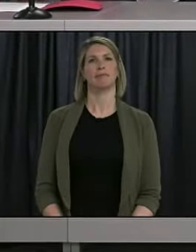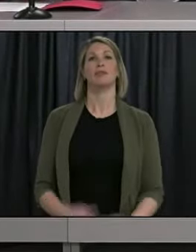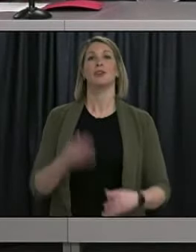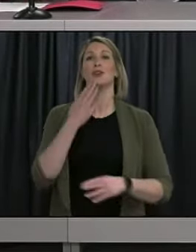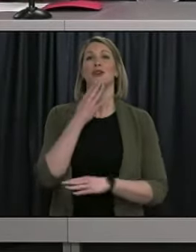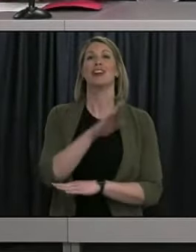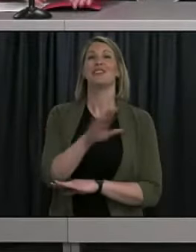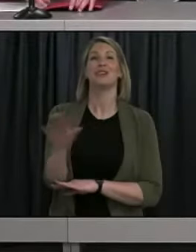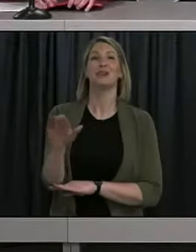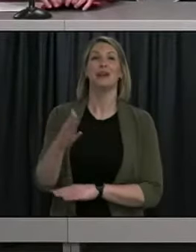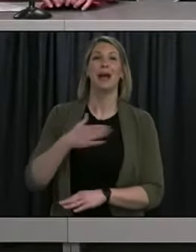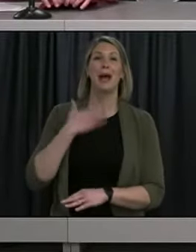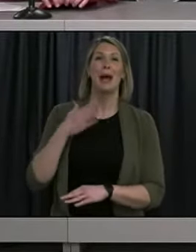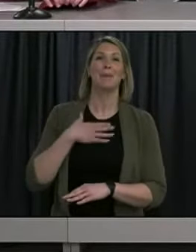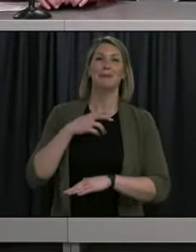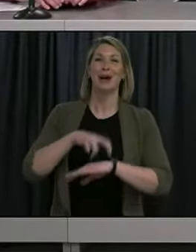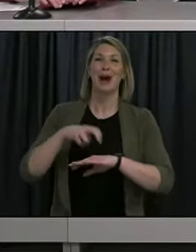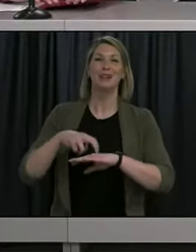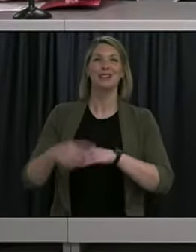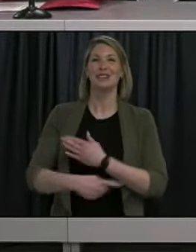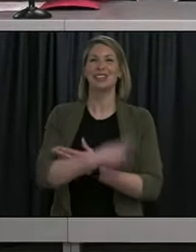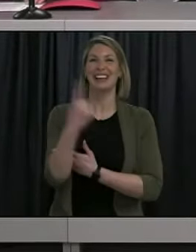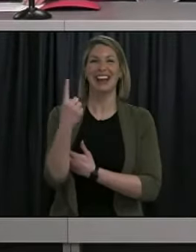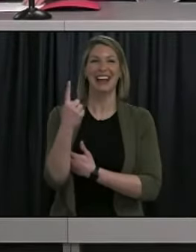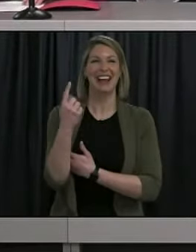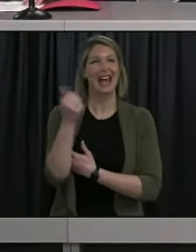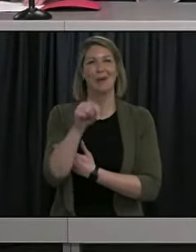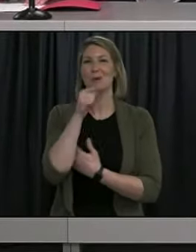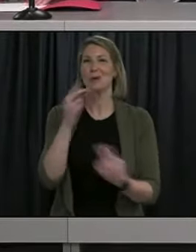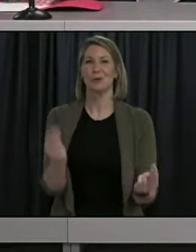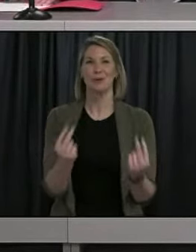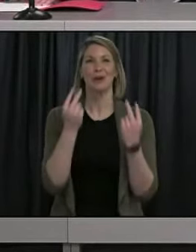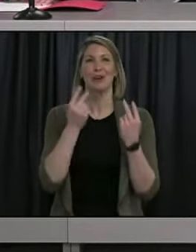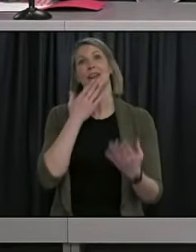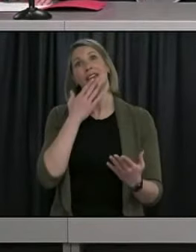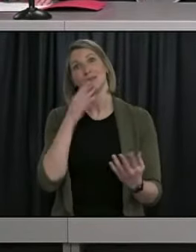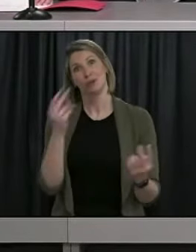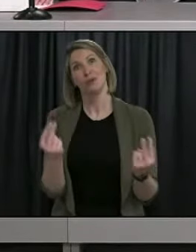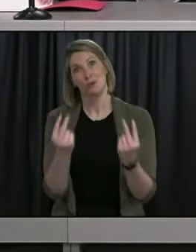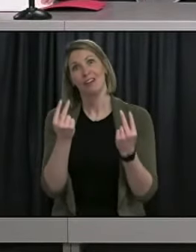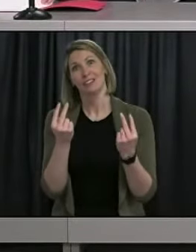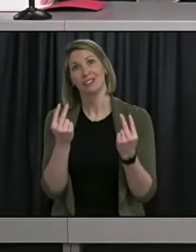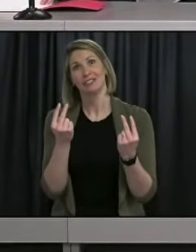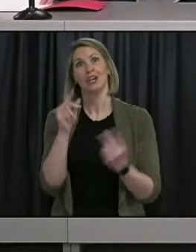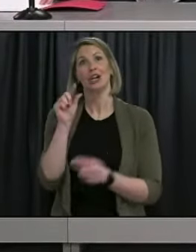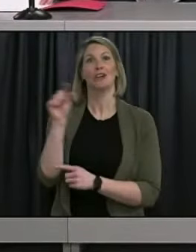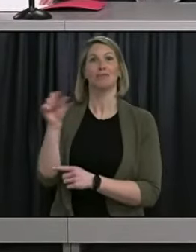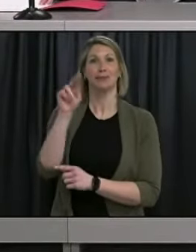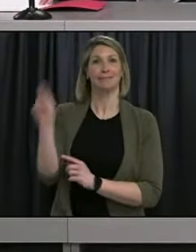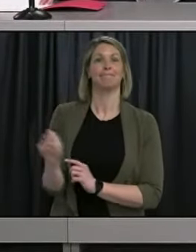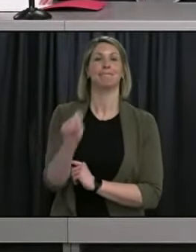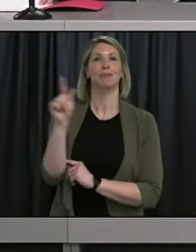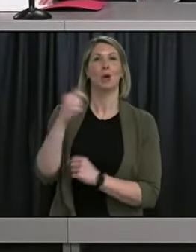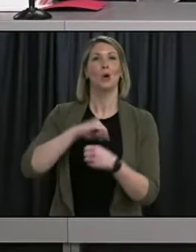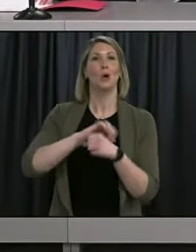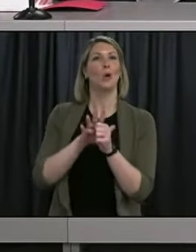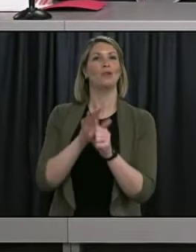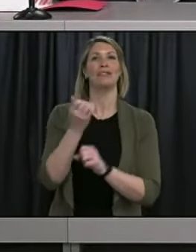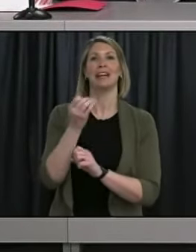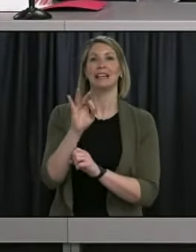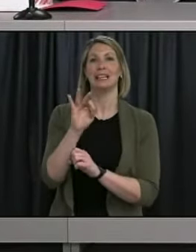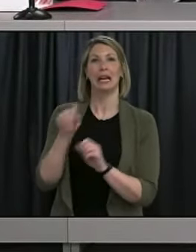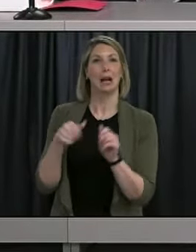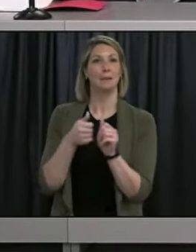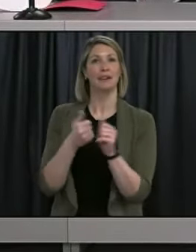Good afternoon, everyone. Happy St. Patrick's Day to everyone joining us, and thank you for joining us for the Government of Newfoundland and Labrador's COVID-19